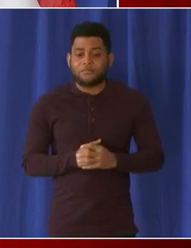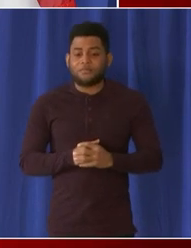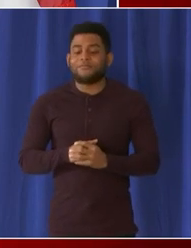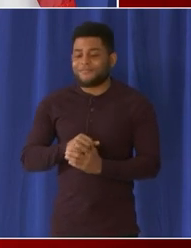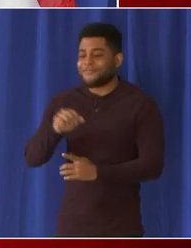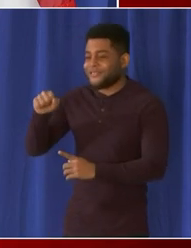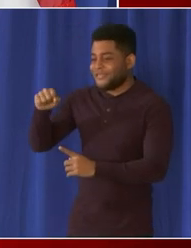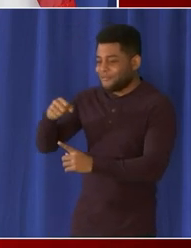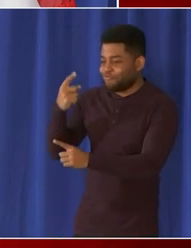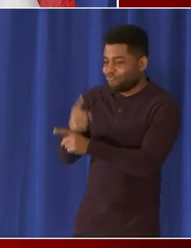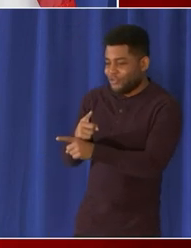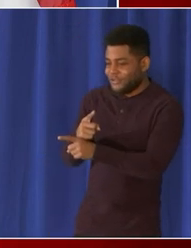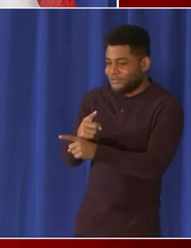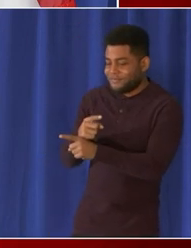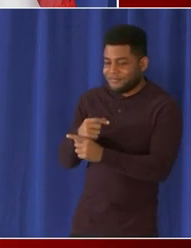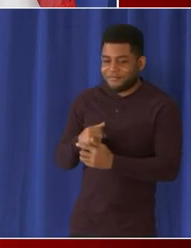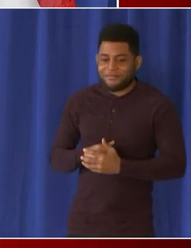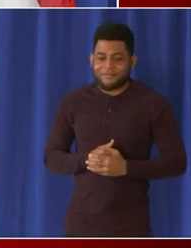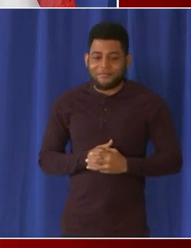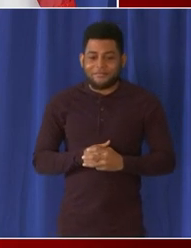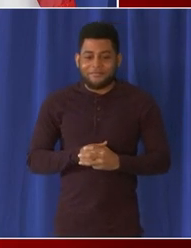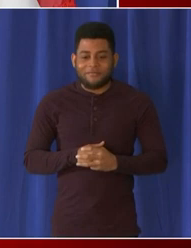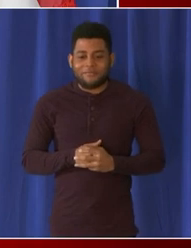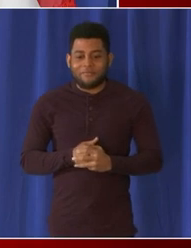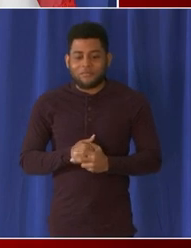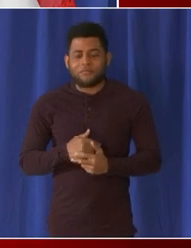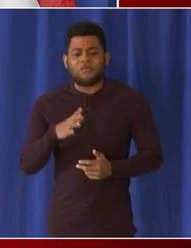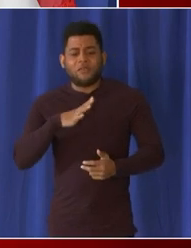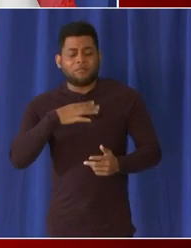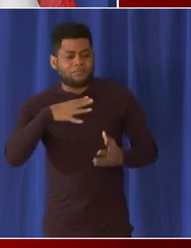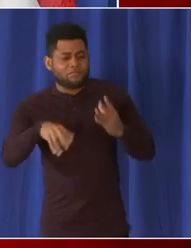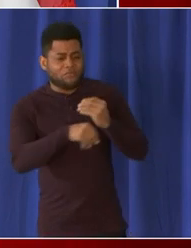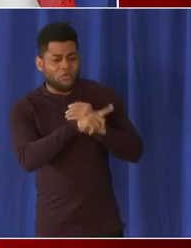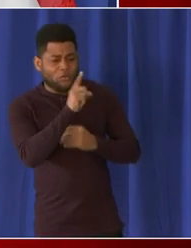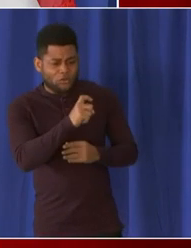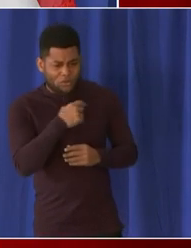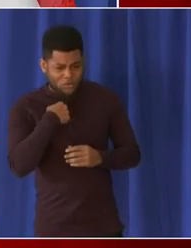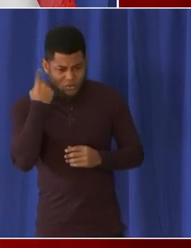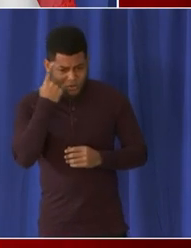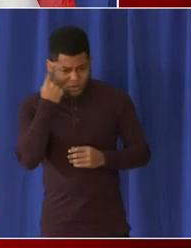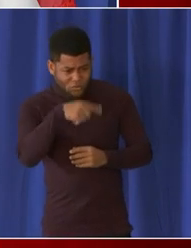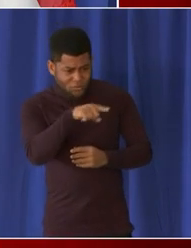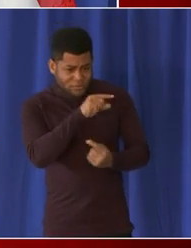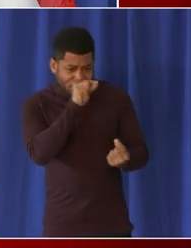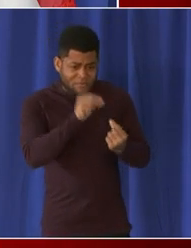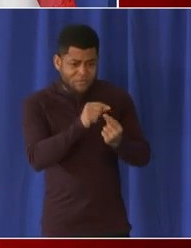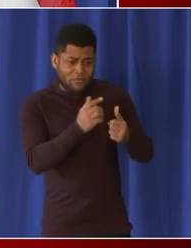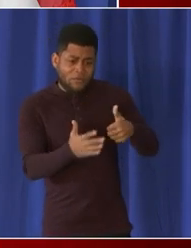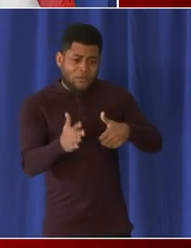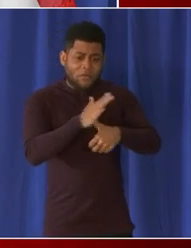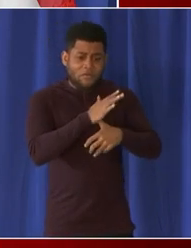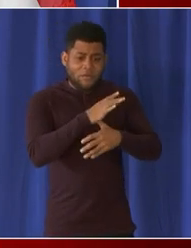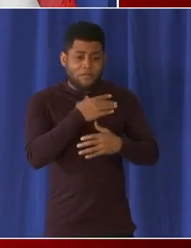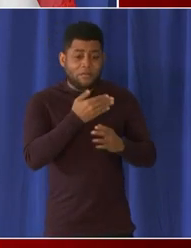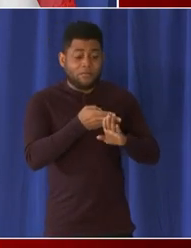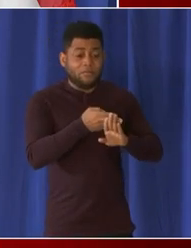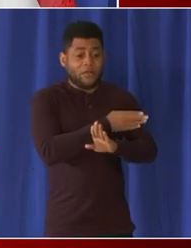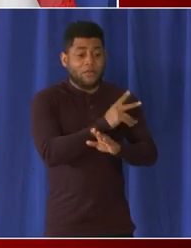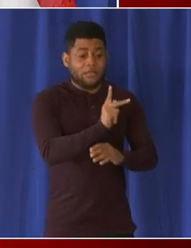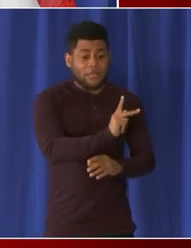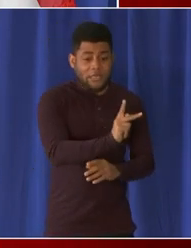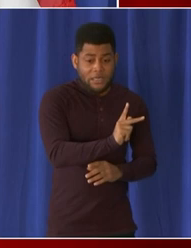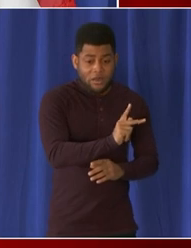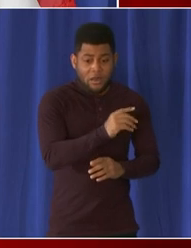I'll group them together it seems like you're targeting the pre-k kids with rapid tests and the seniors making them more readily